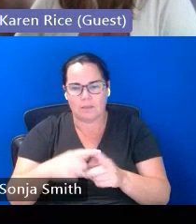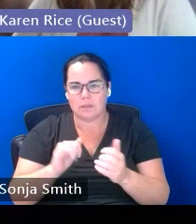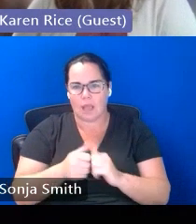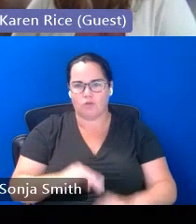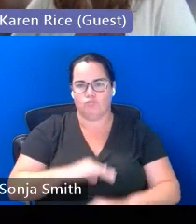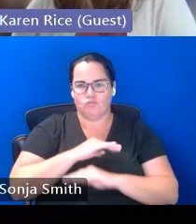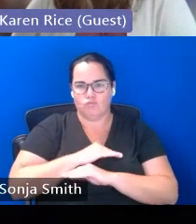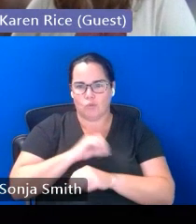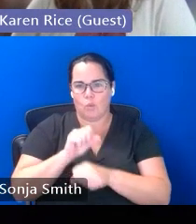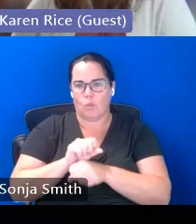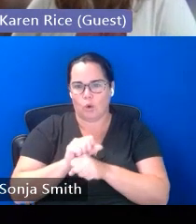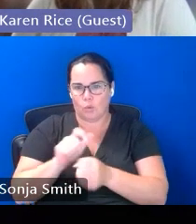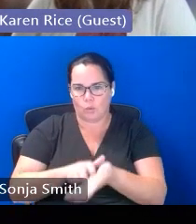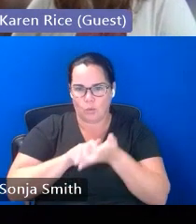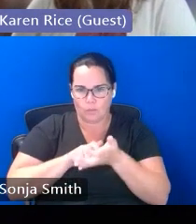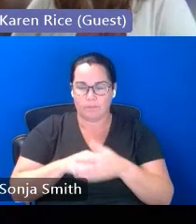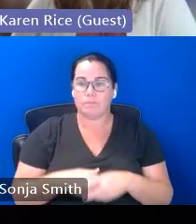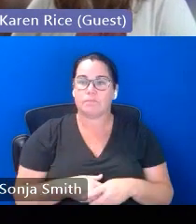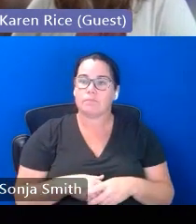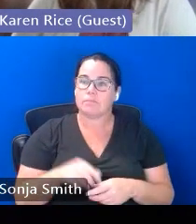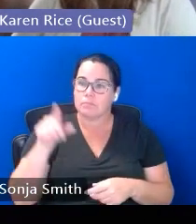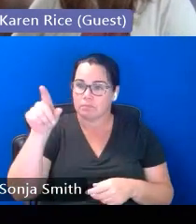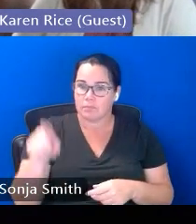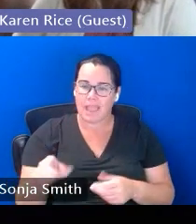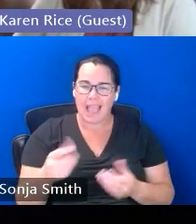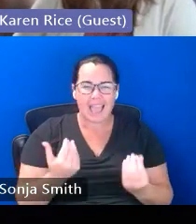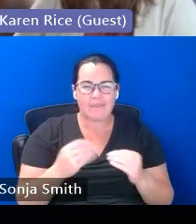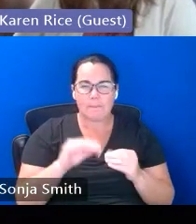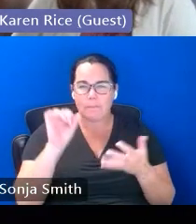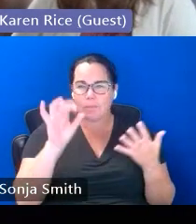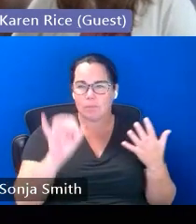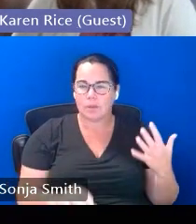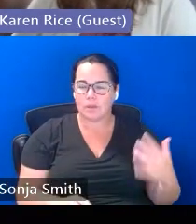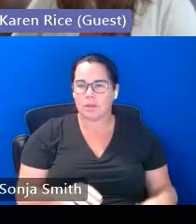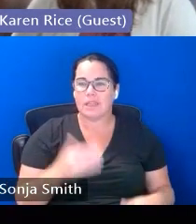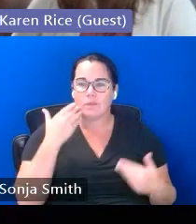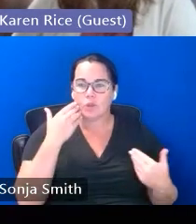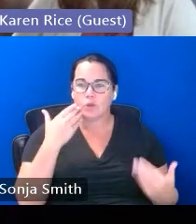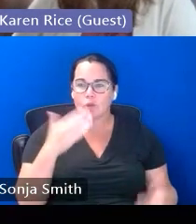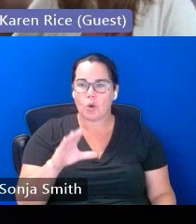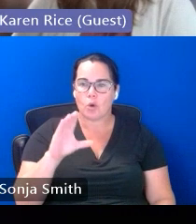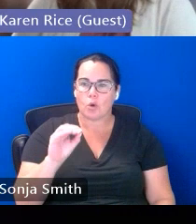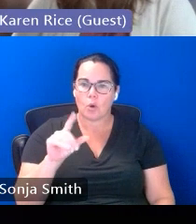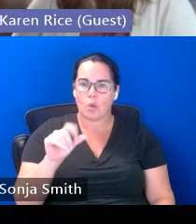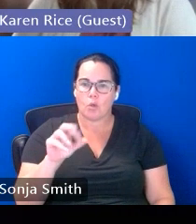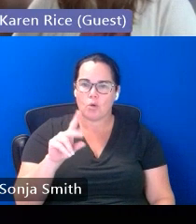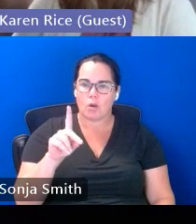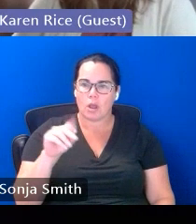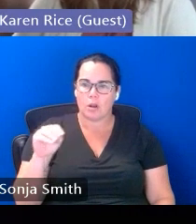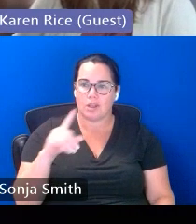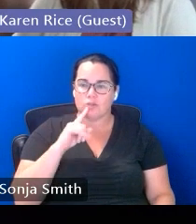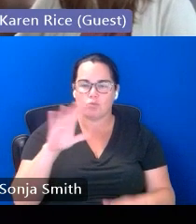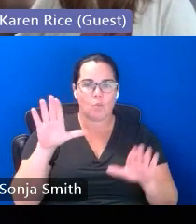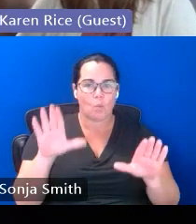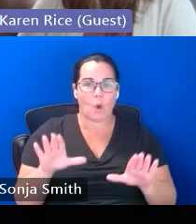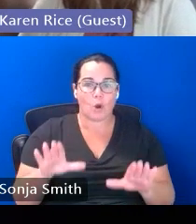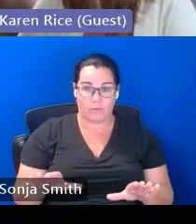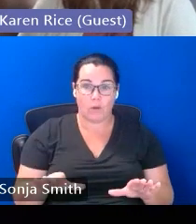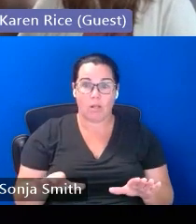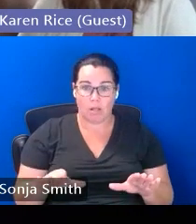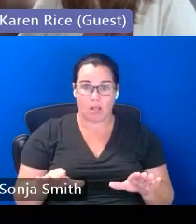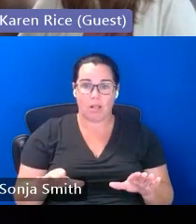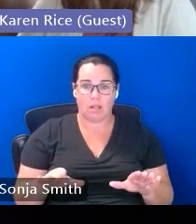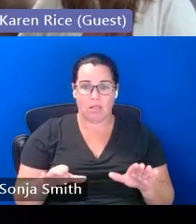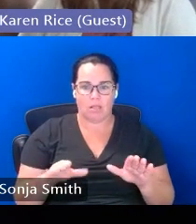provide some additional resources if you are not familiar with colorin colorado it is a really excellent resource they've got a lot on